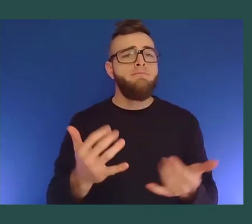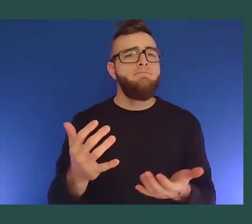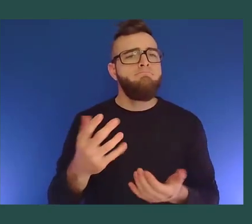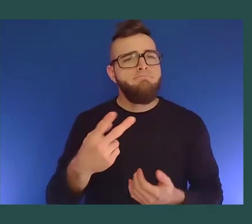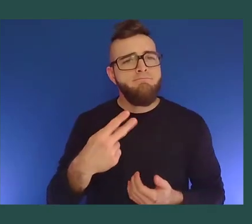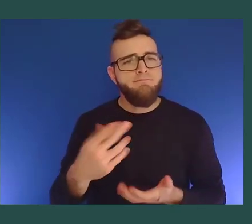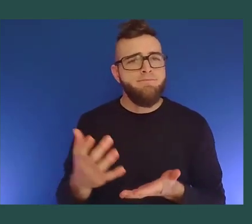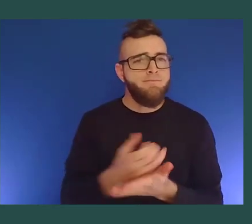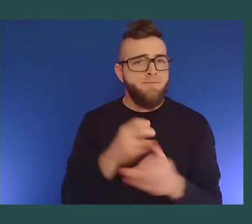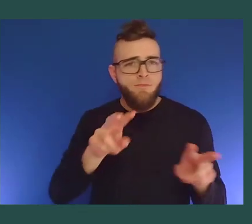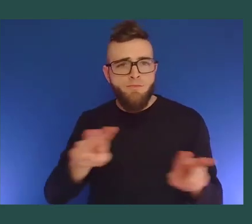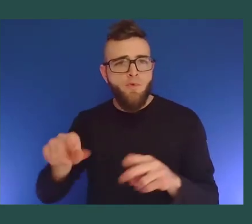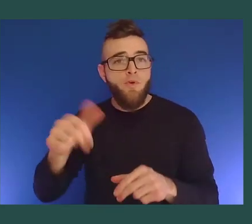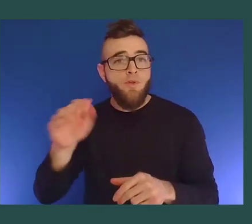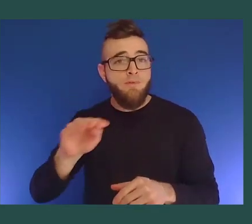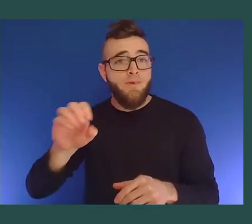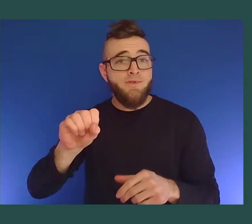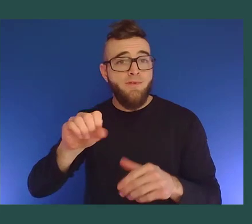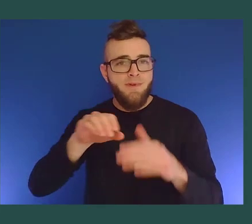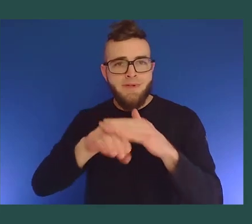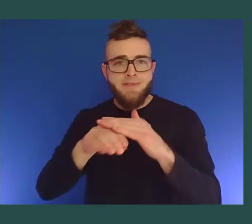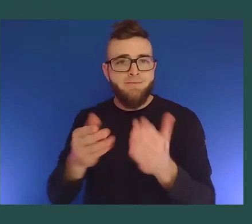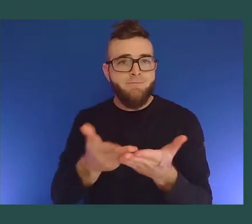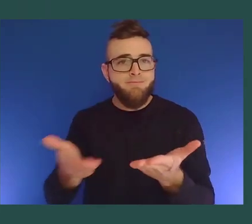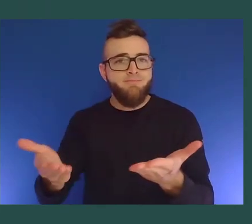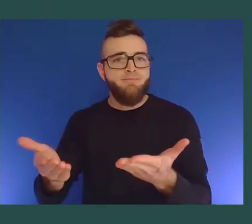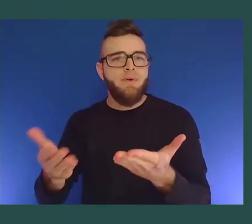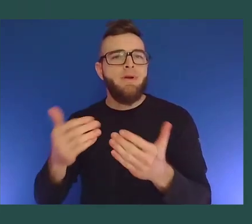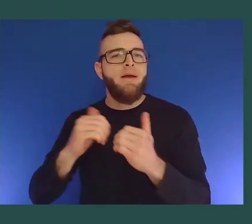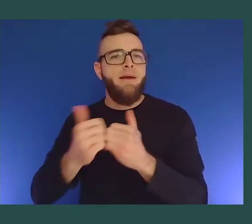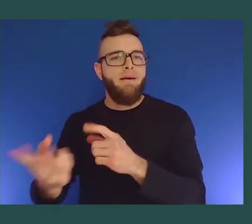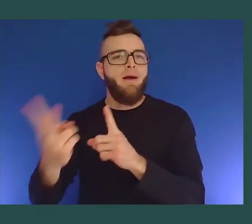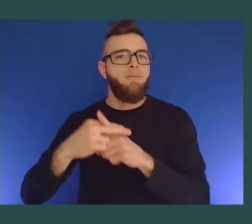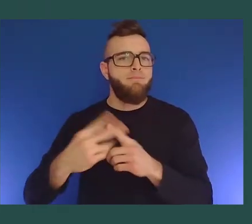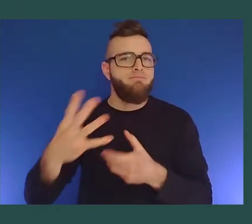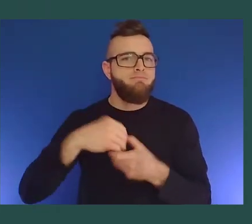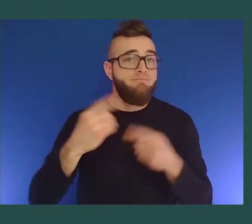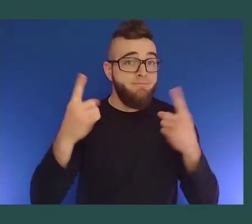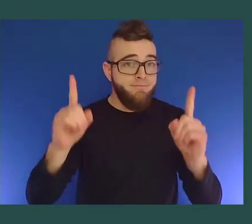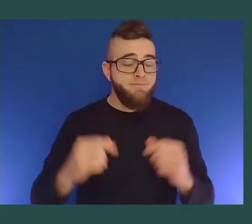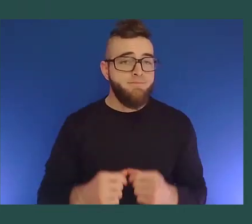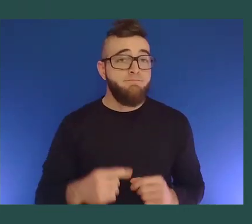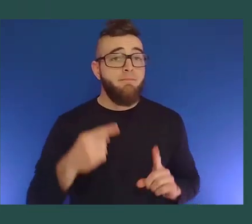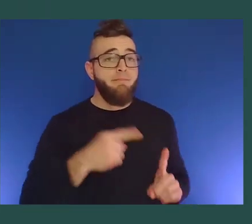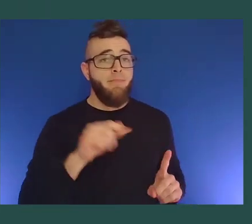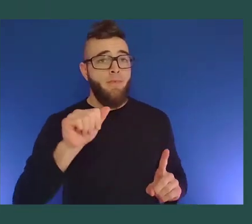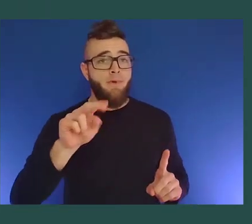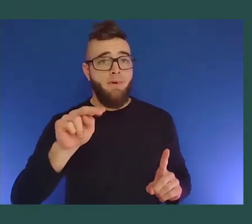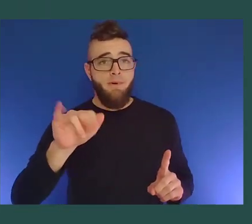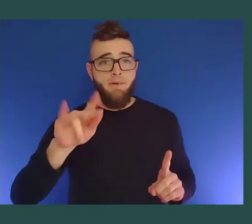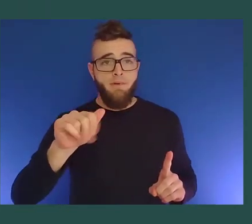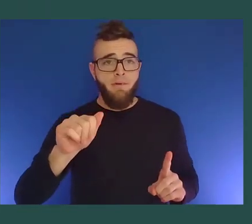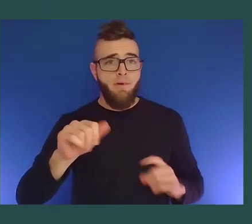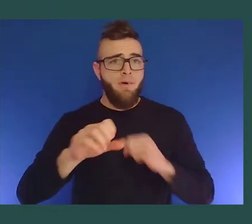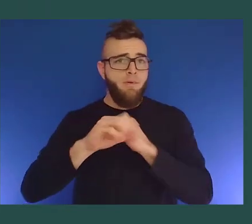features and how they can be used to drive inclusion. Anika is a Marketing Communications Manager, and her team has just been asked to take on a